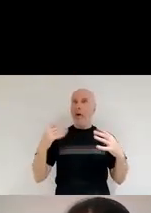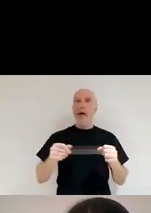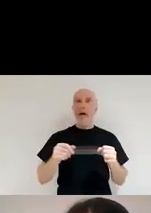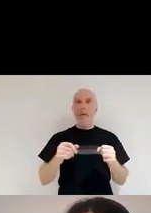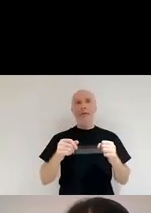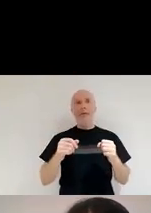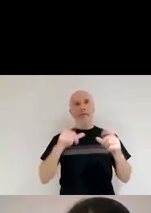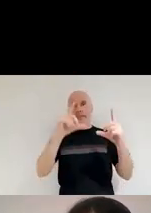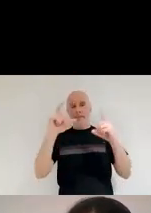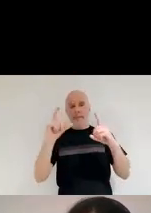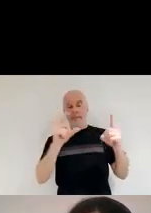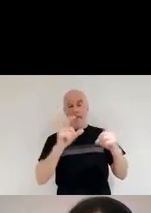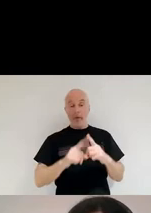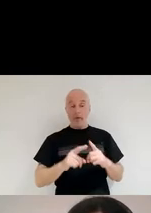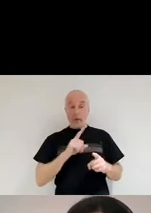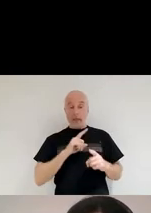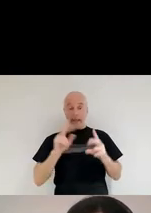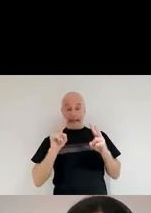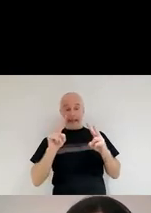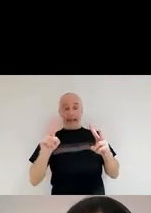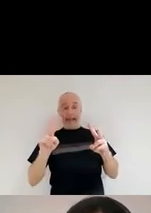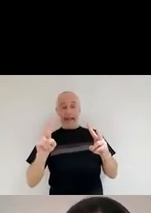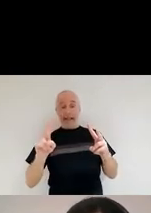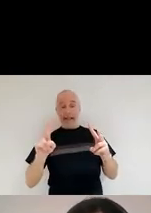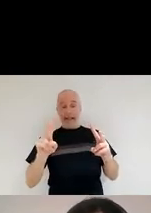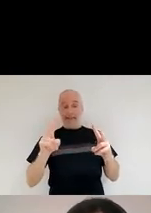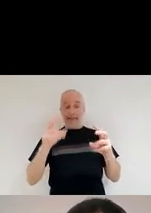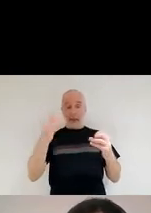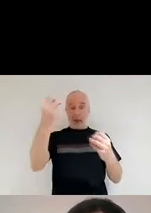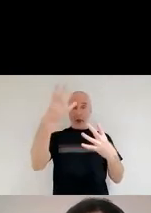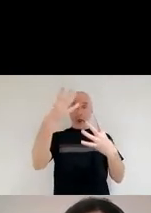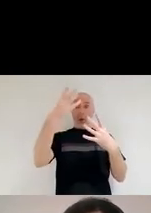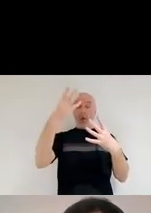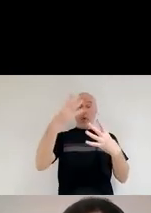of the dust itself. Okay, so let's